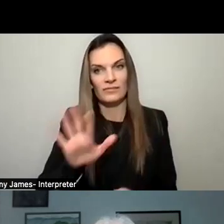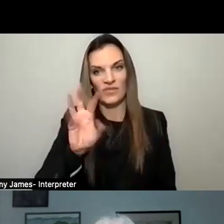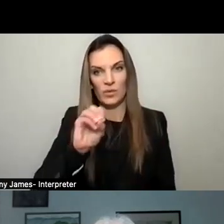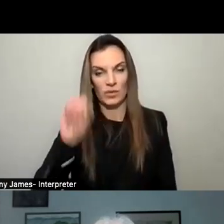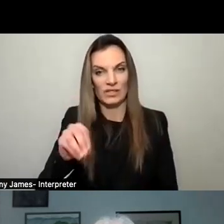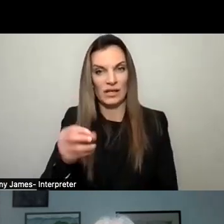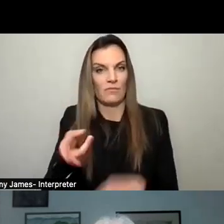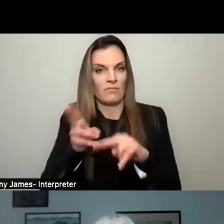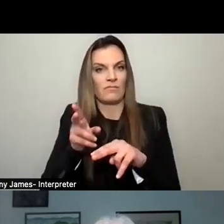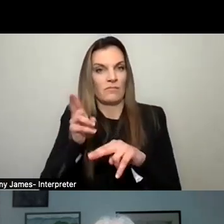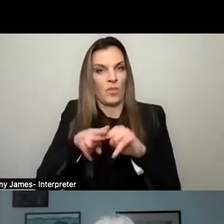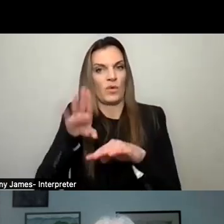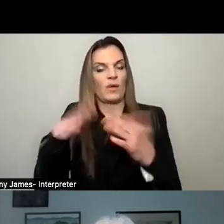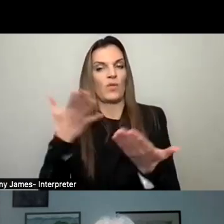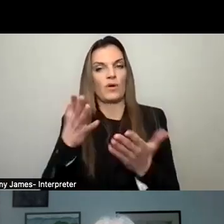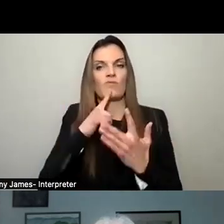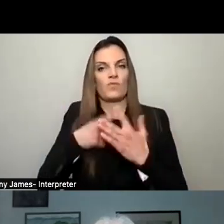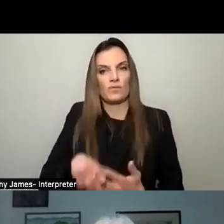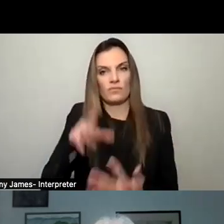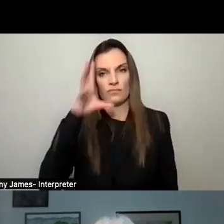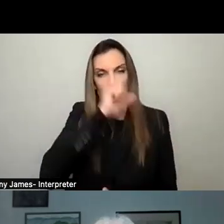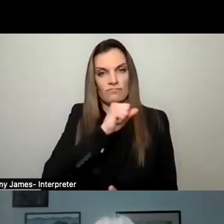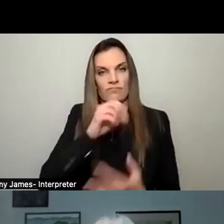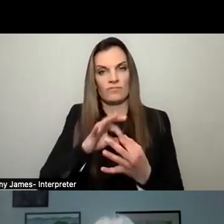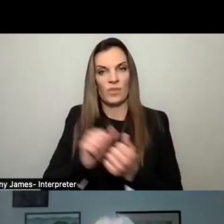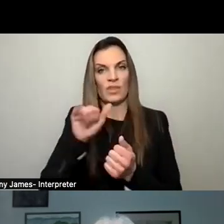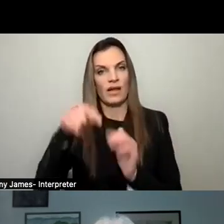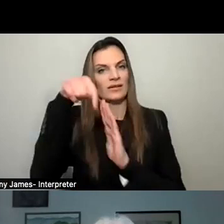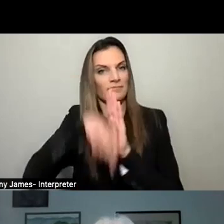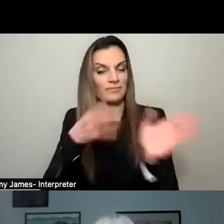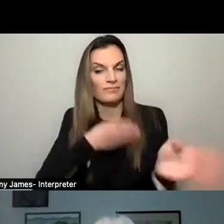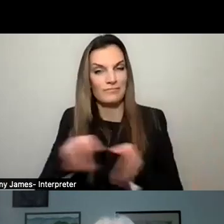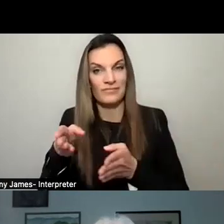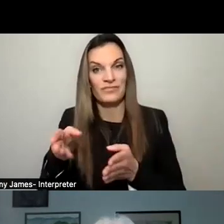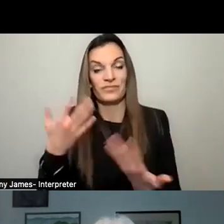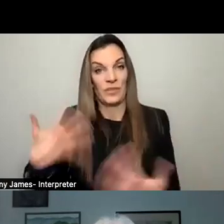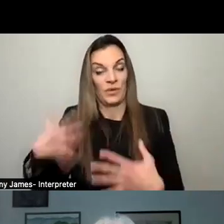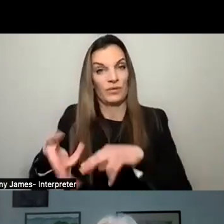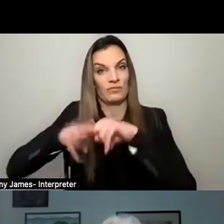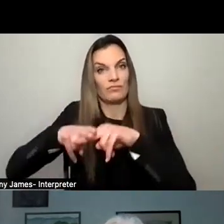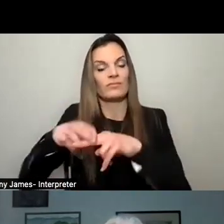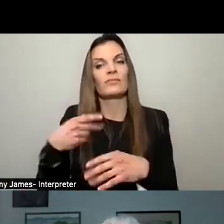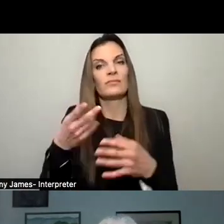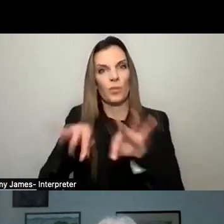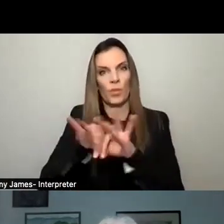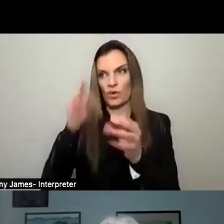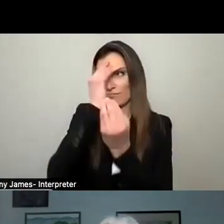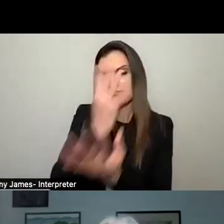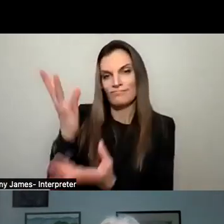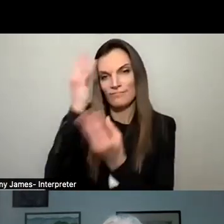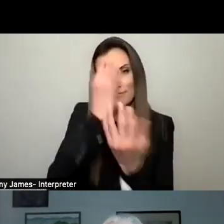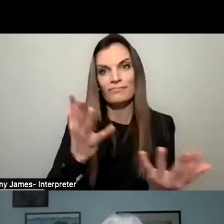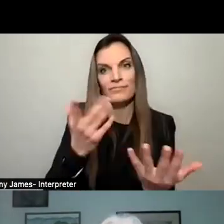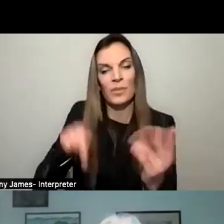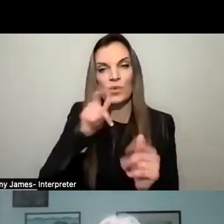more than what they originally estimated in the comprehensive plan, and that's a lot. That's something we should yet again communicate back to the village and make some